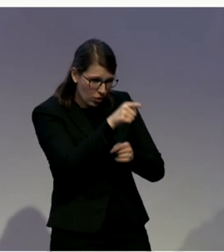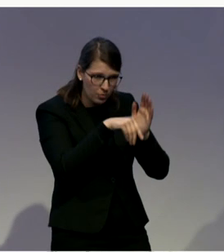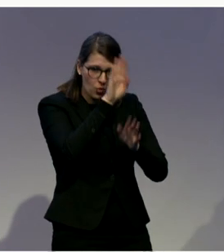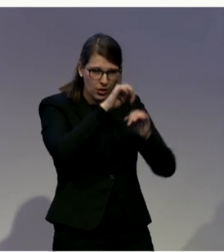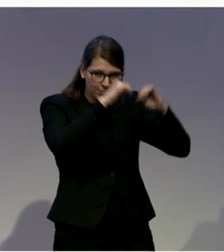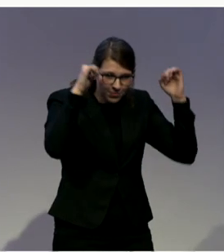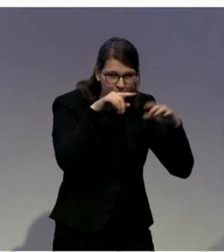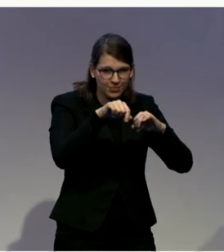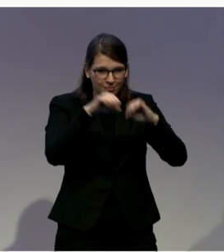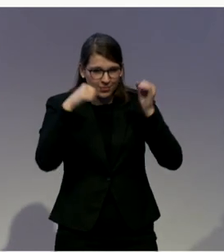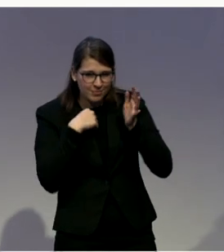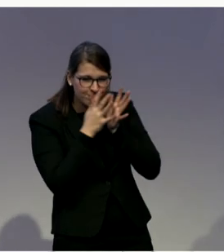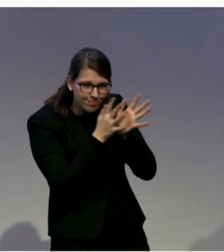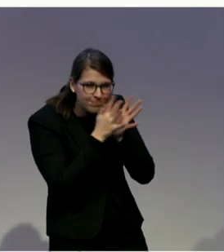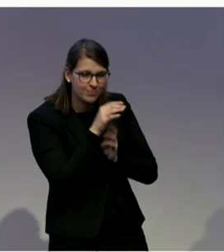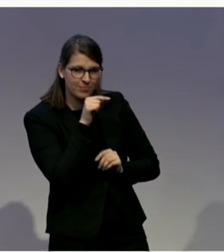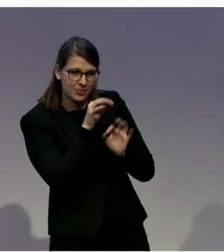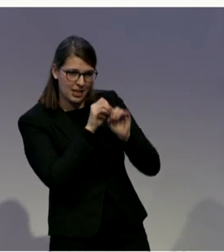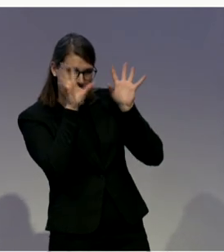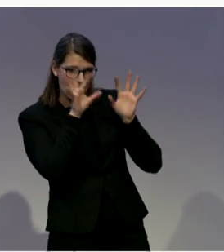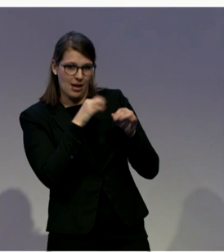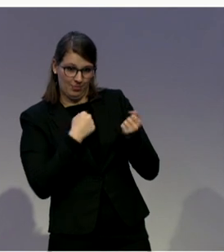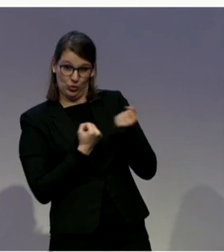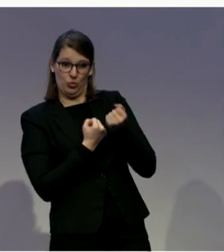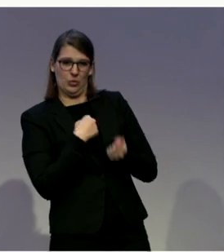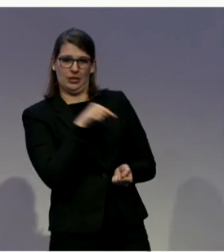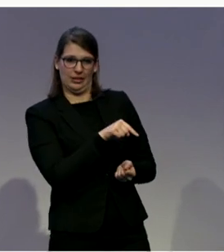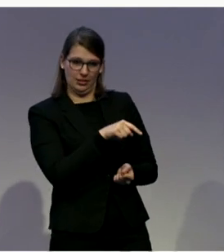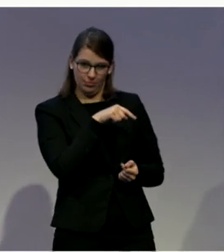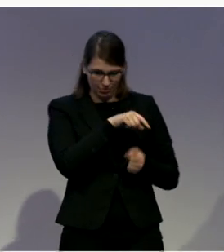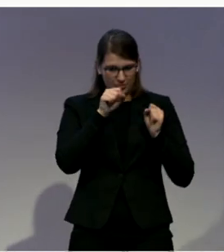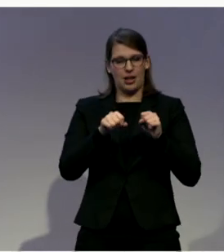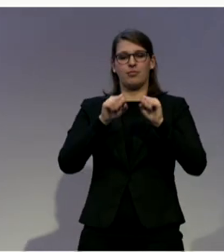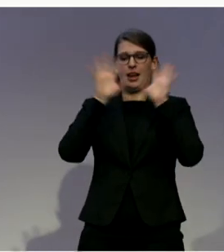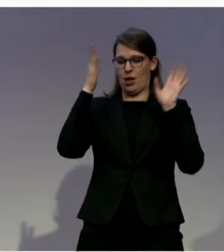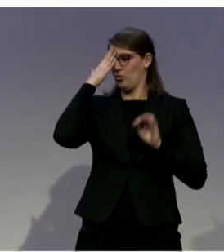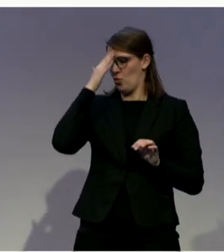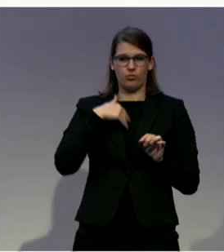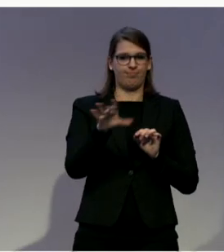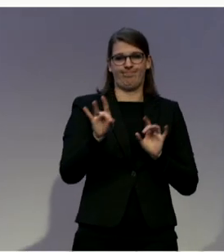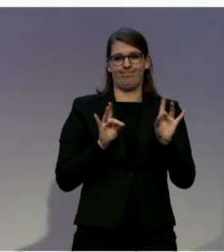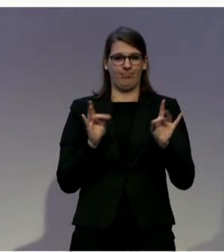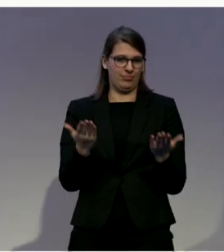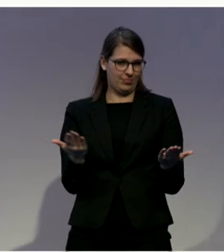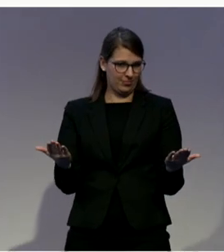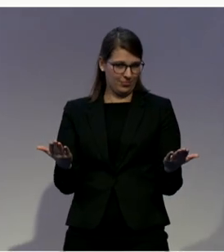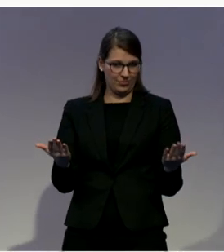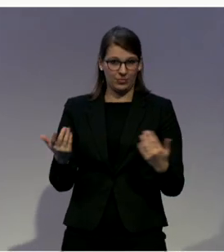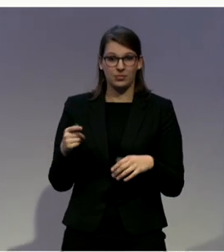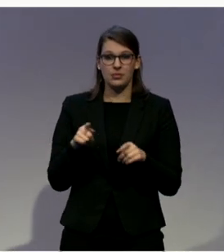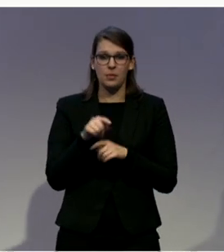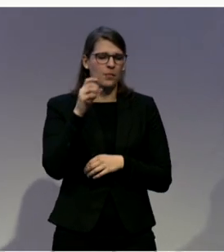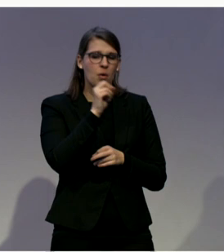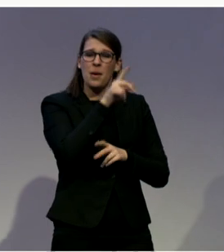assistance to carry them out. For instance, when you have a person with complex needs, complex support needs,